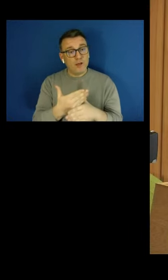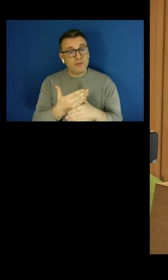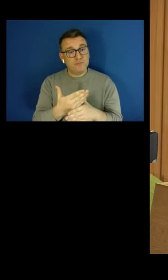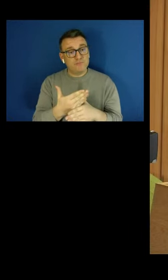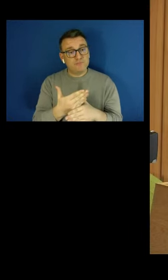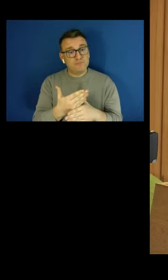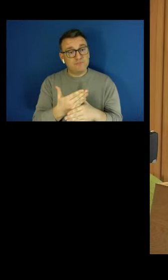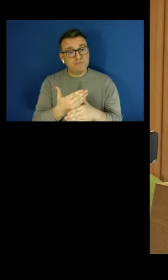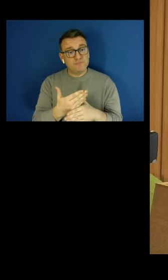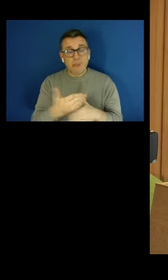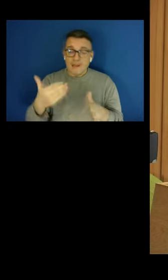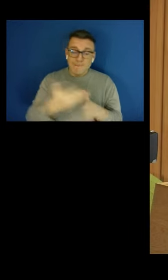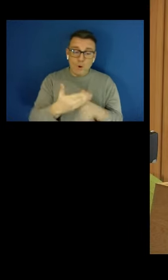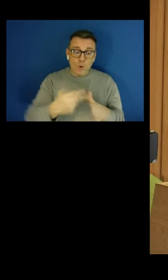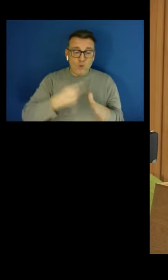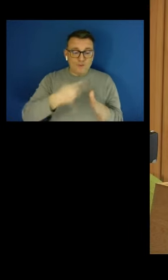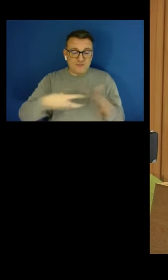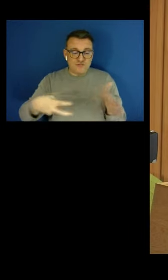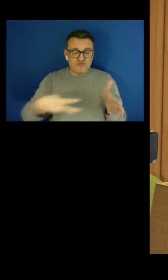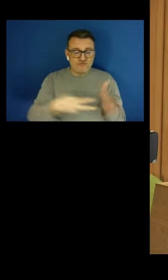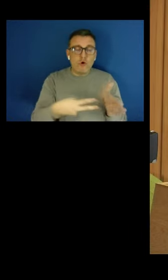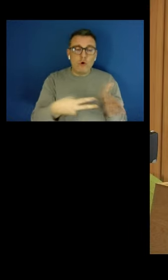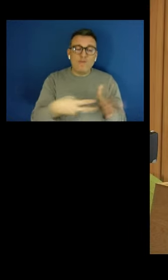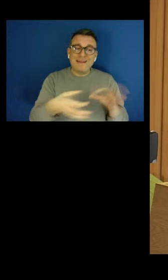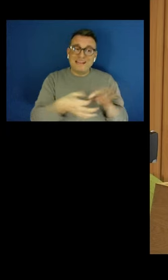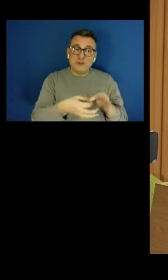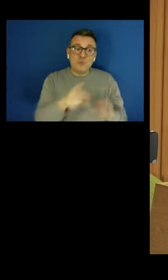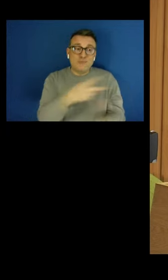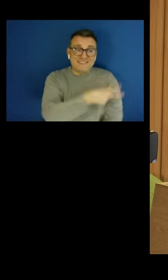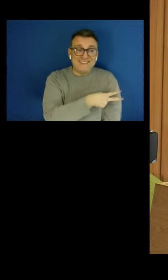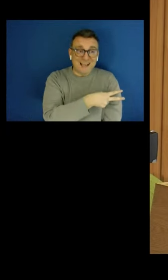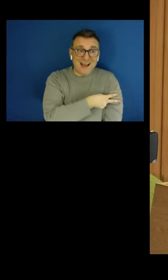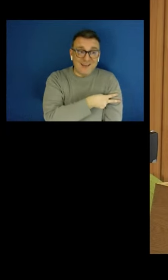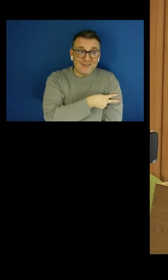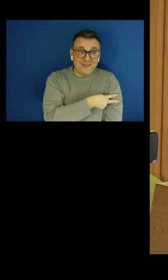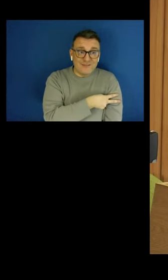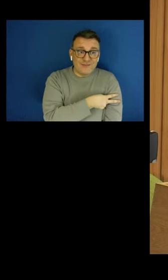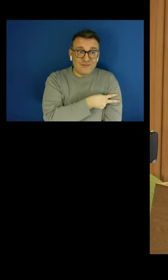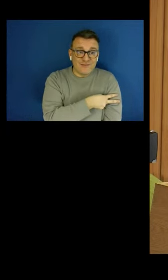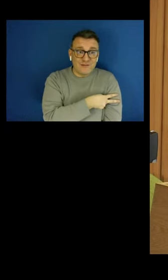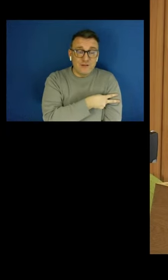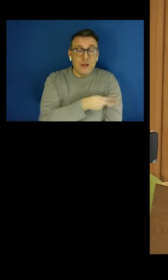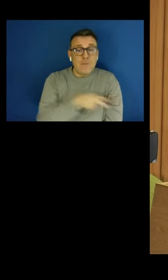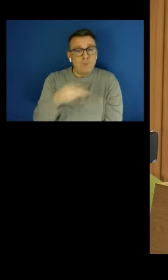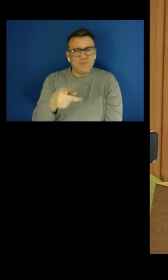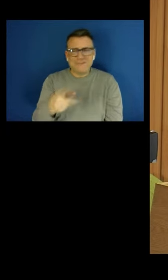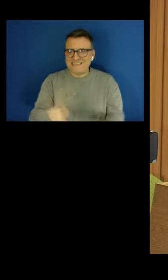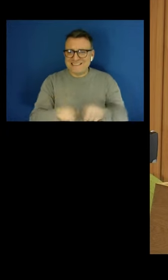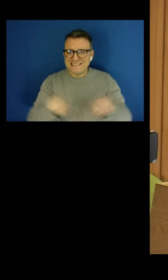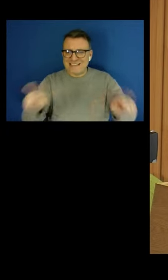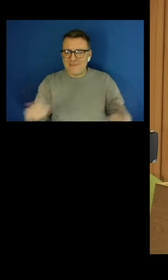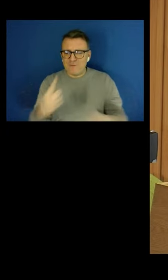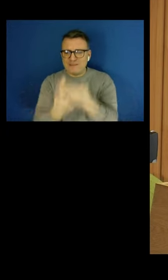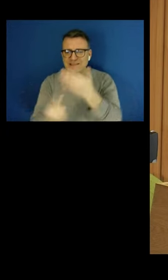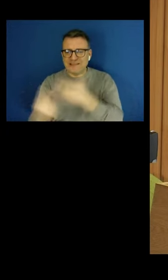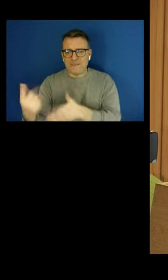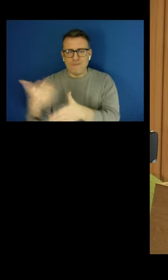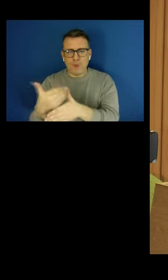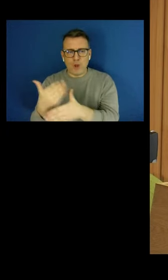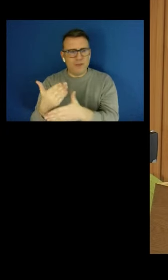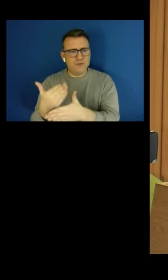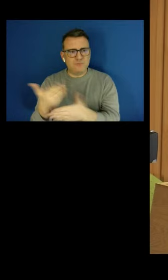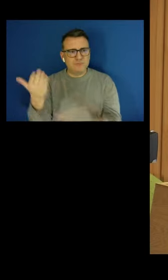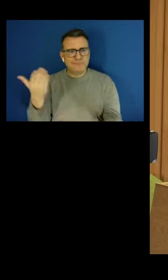been very effective amongst employees, but there is no equivalent for self-employed people. So pension